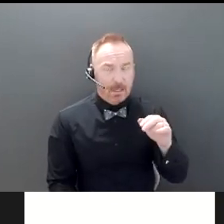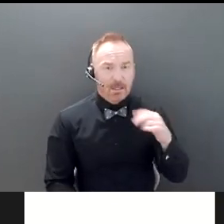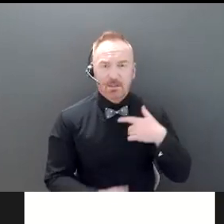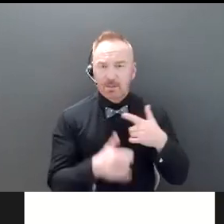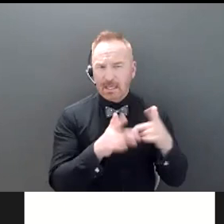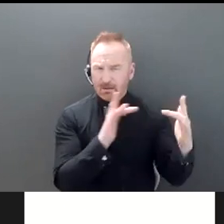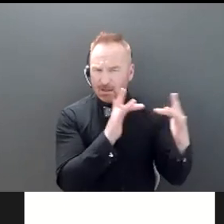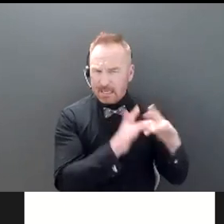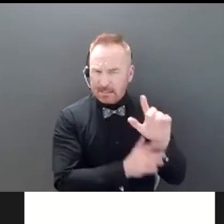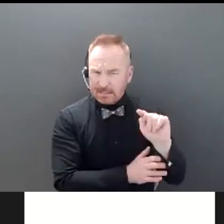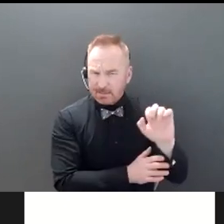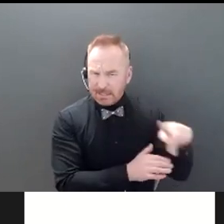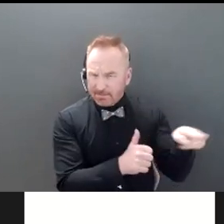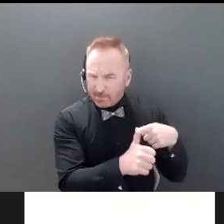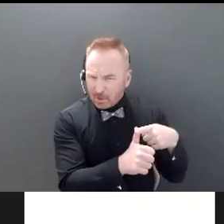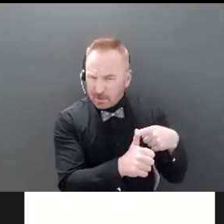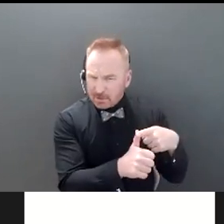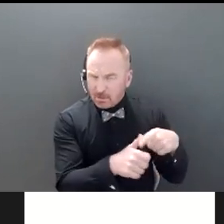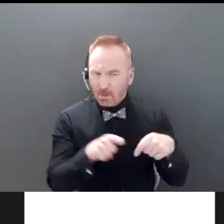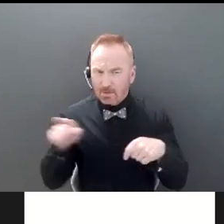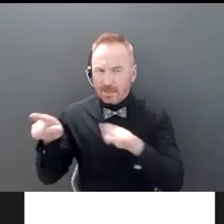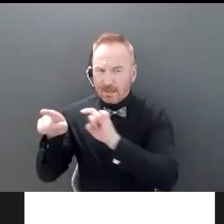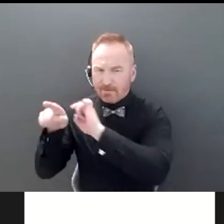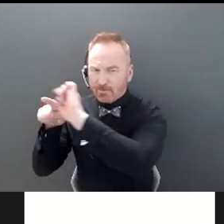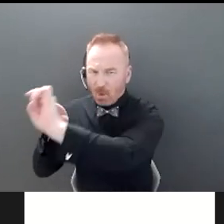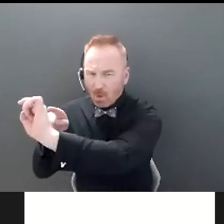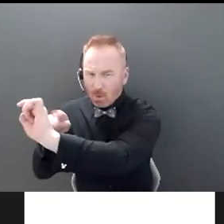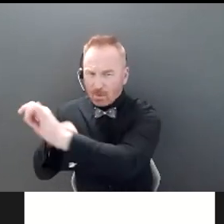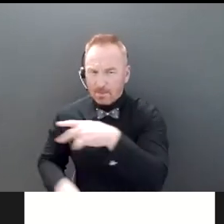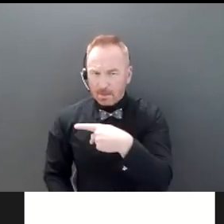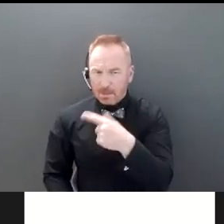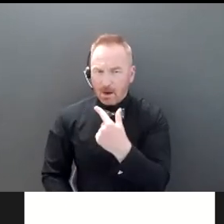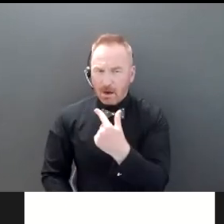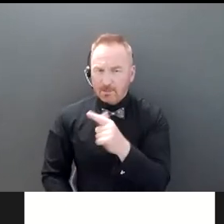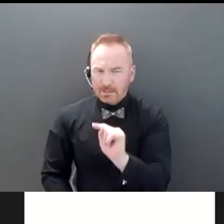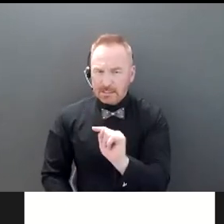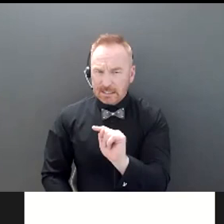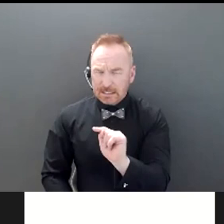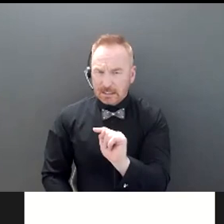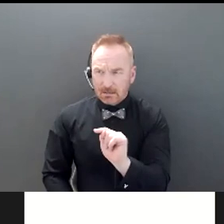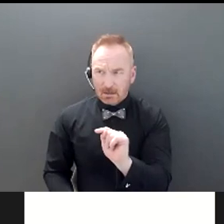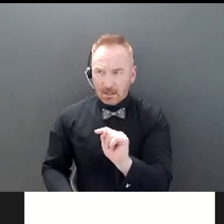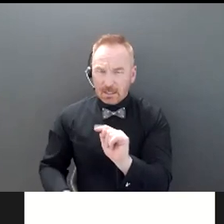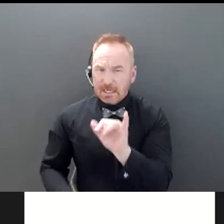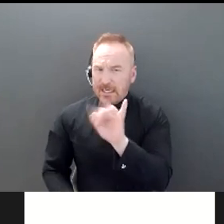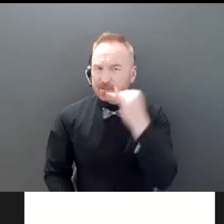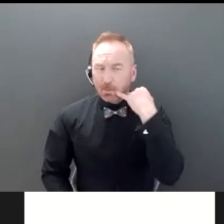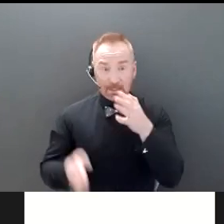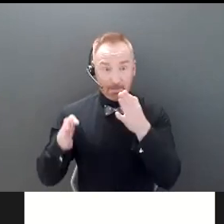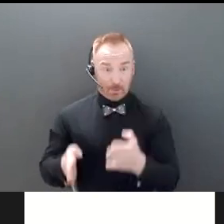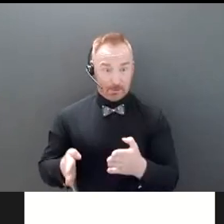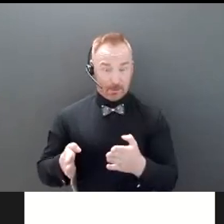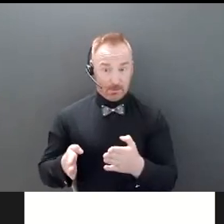maybe first? do they, can they call the Public Guardian Trustee if they know the person may be at risk if there's? So, what if the,